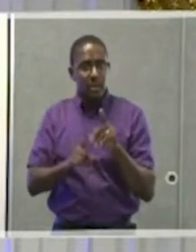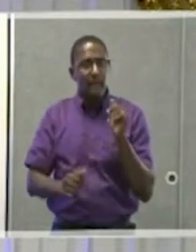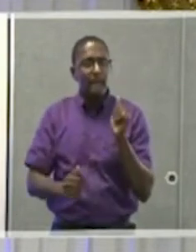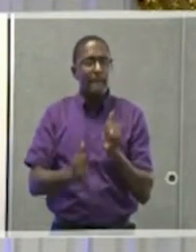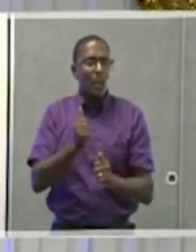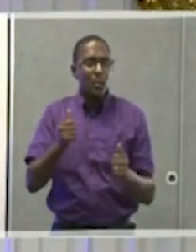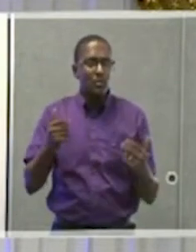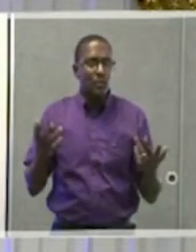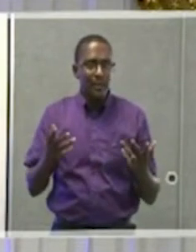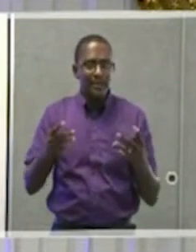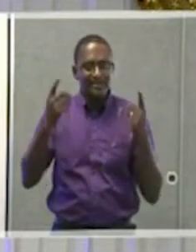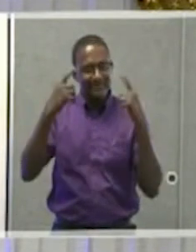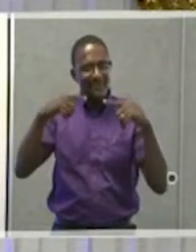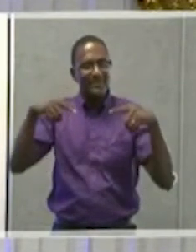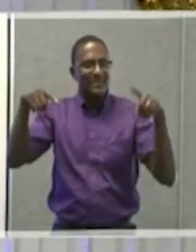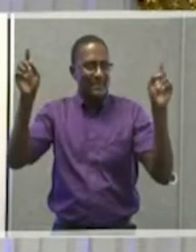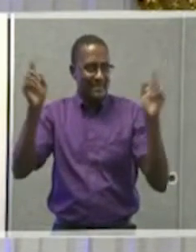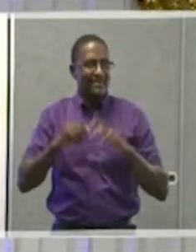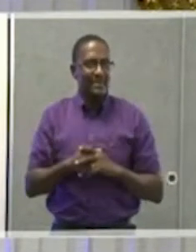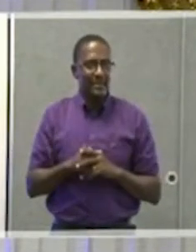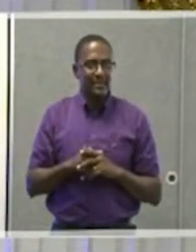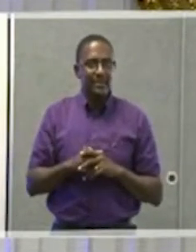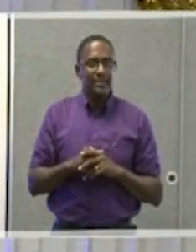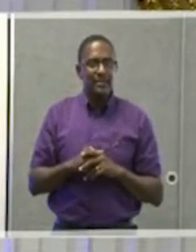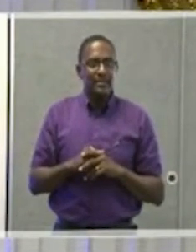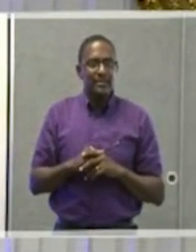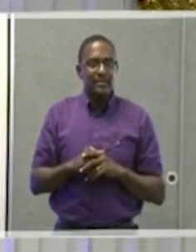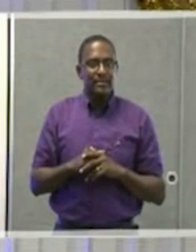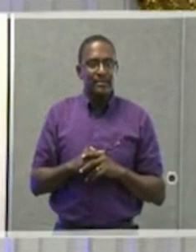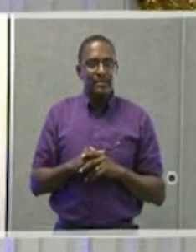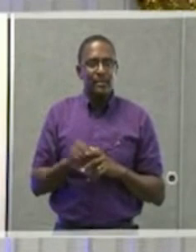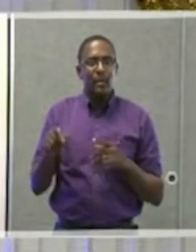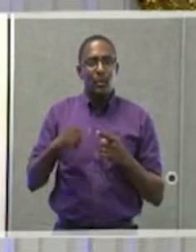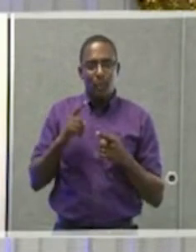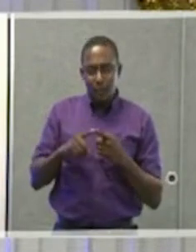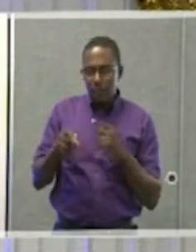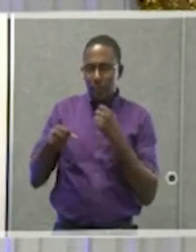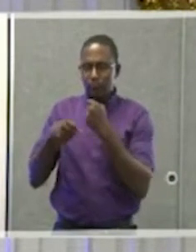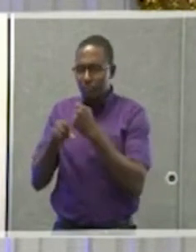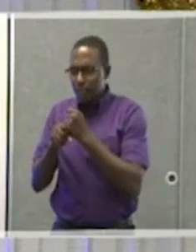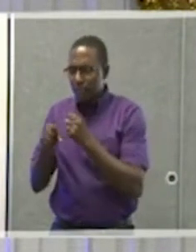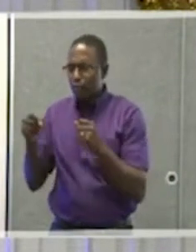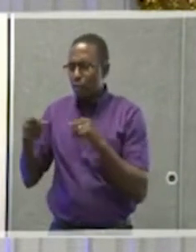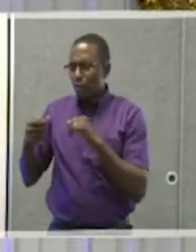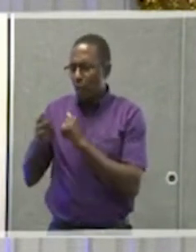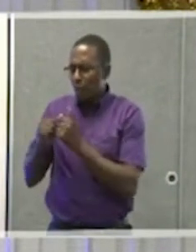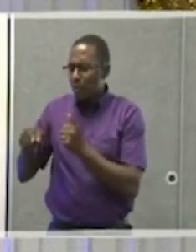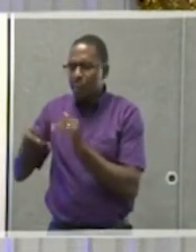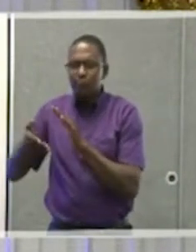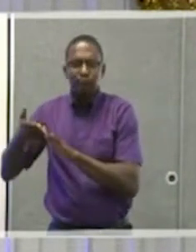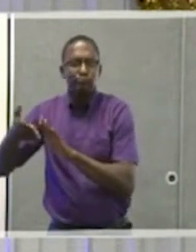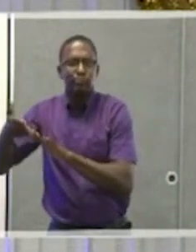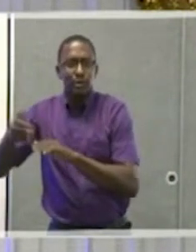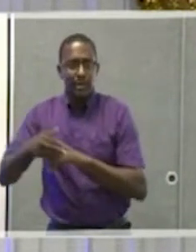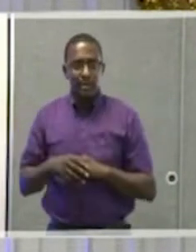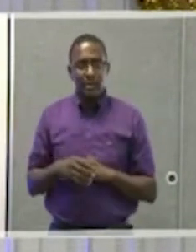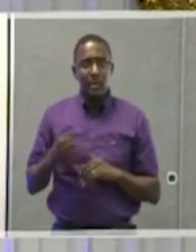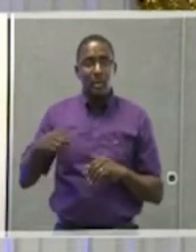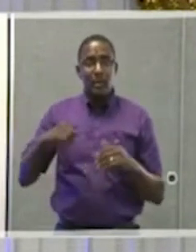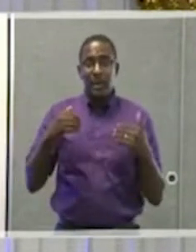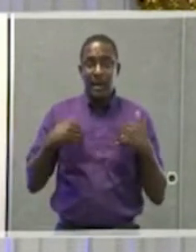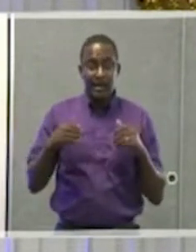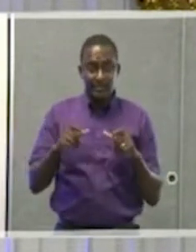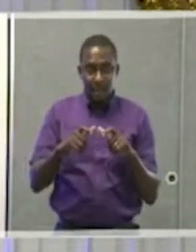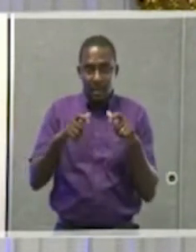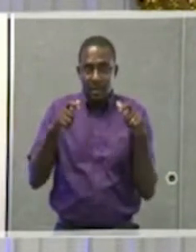likely to succeed when they are designed to meet the context within which they operate. We have the largest